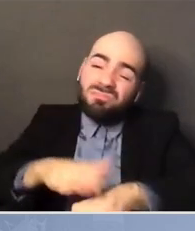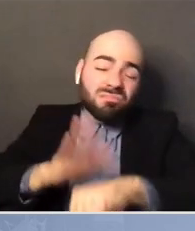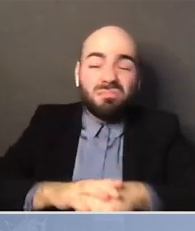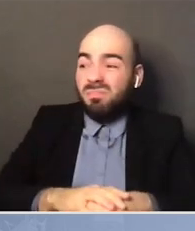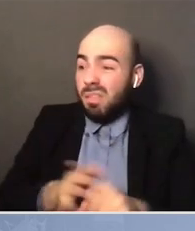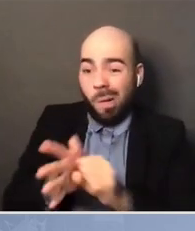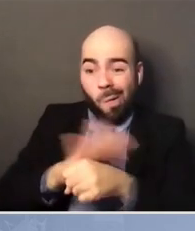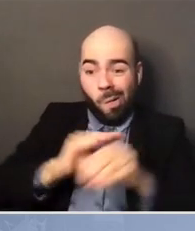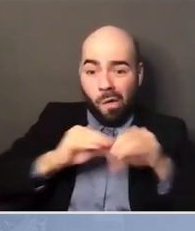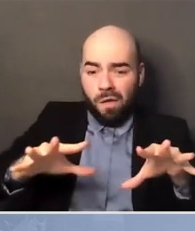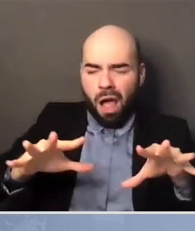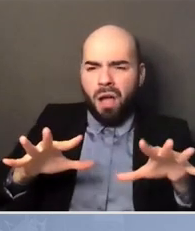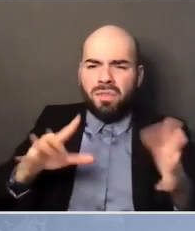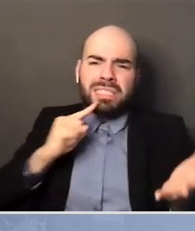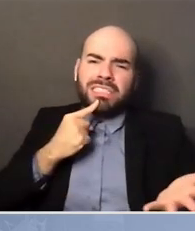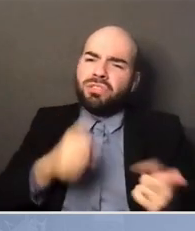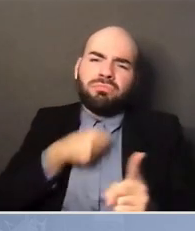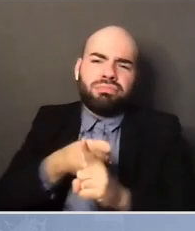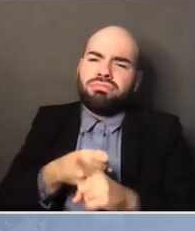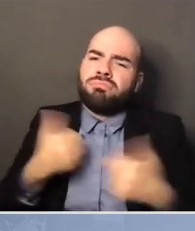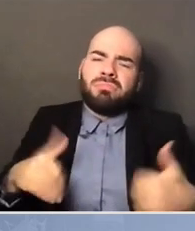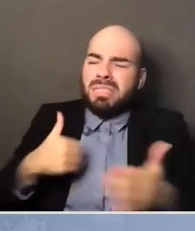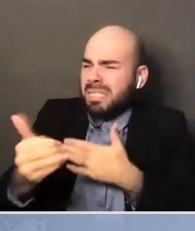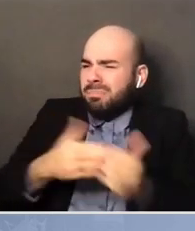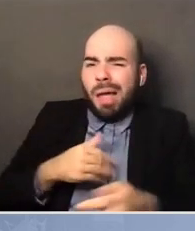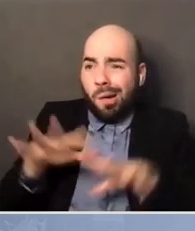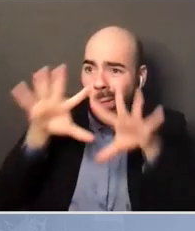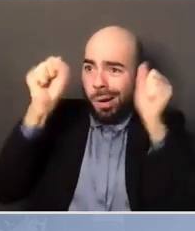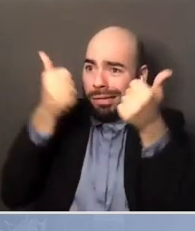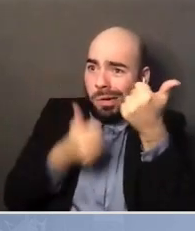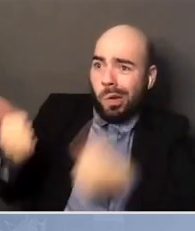I mean, this is a we haven't seen something like this for 100 years.